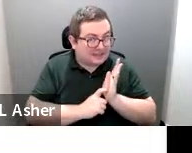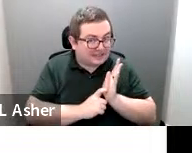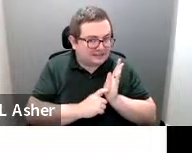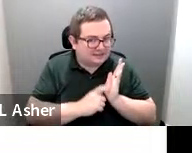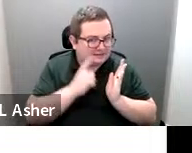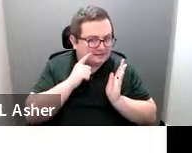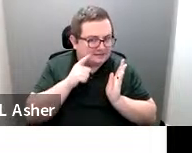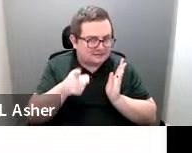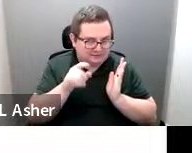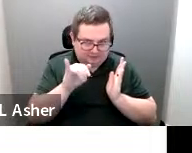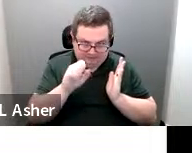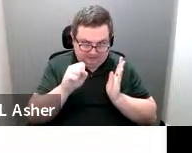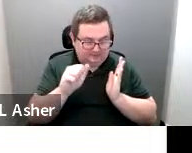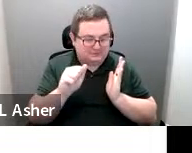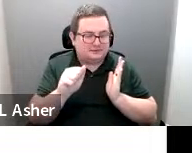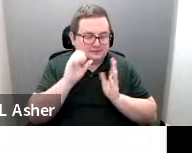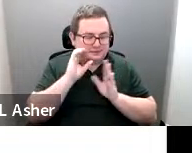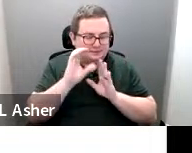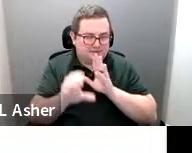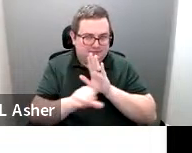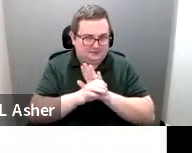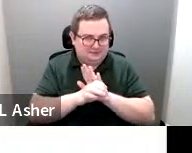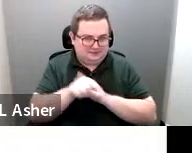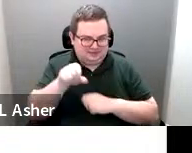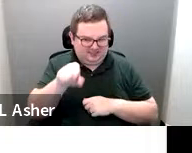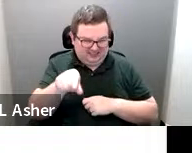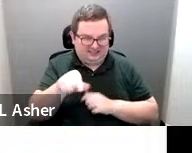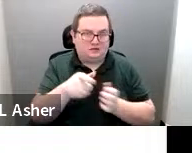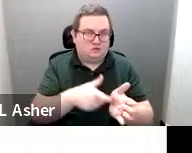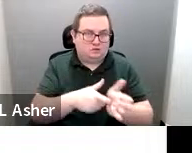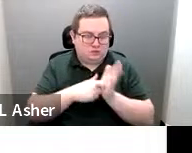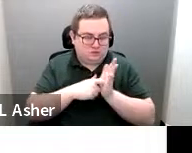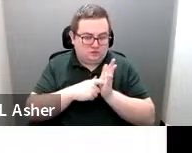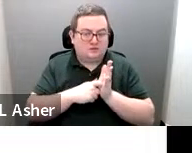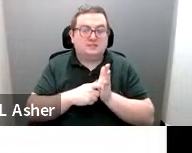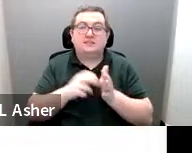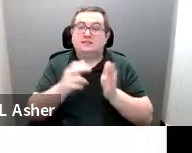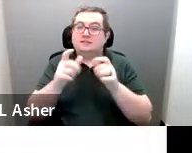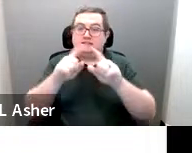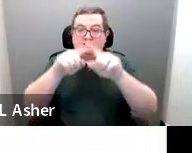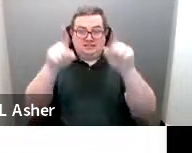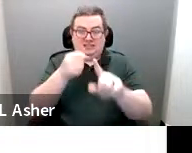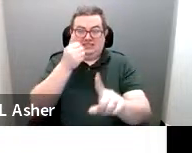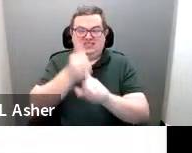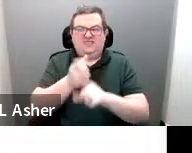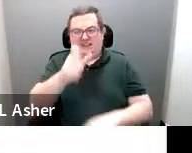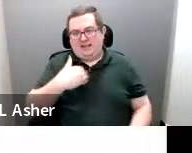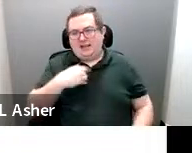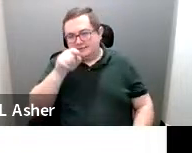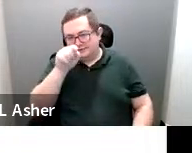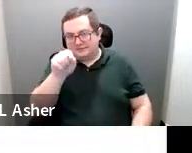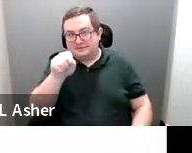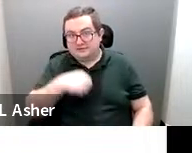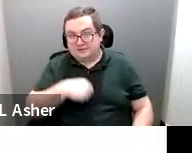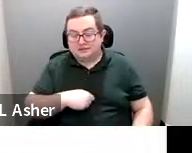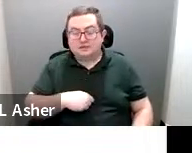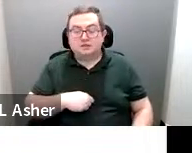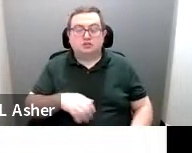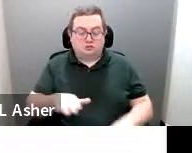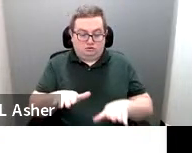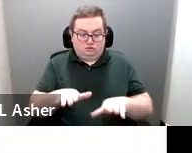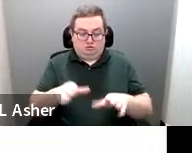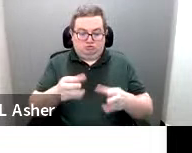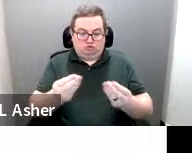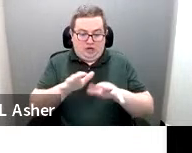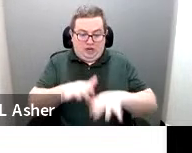the ISA. And so if on the sign itself, you need to have this symbol. On the ground, since we don't